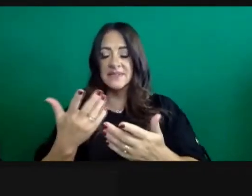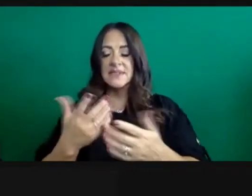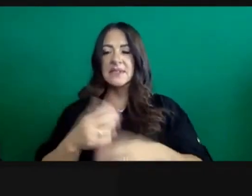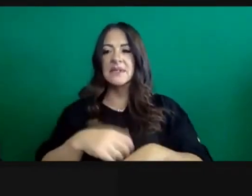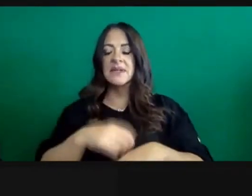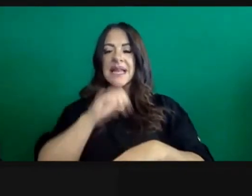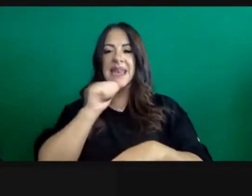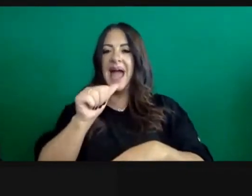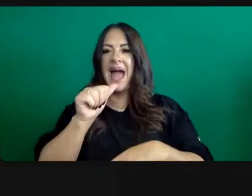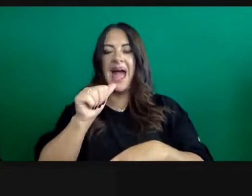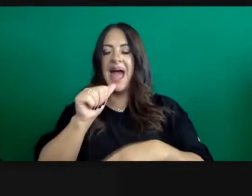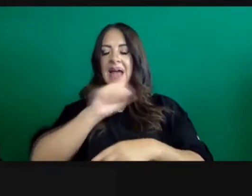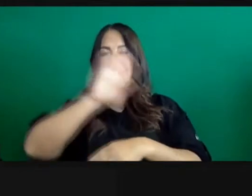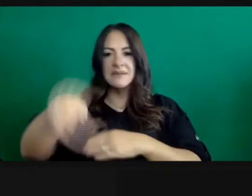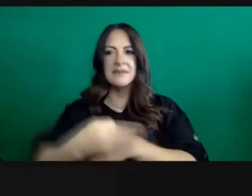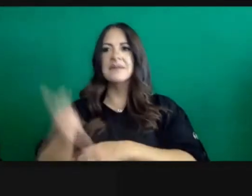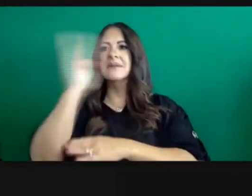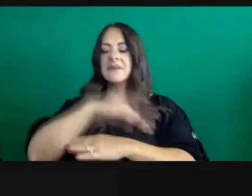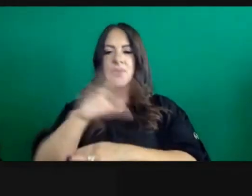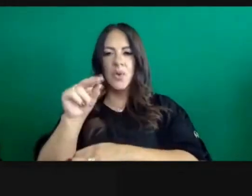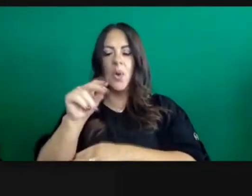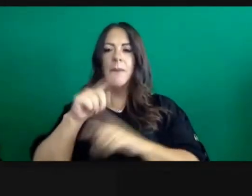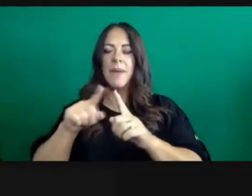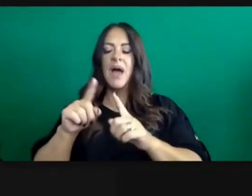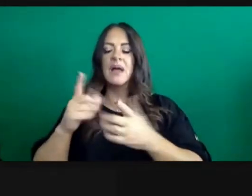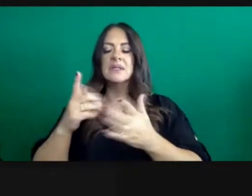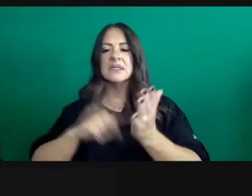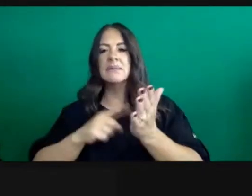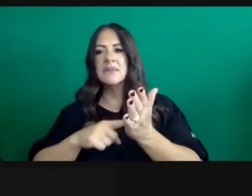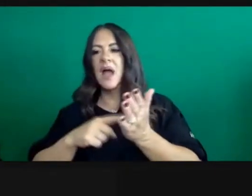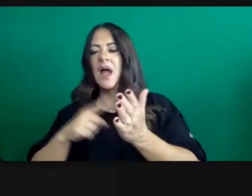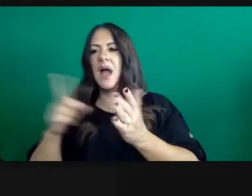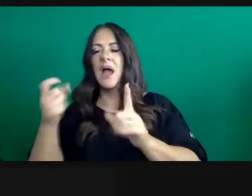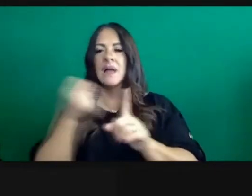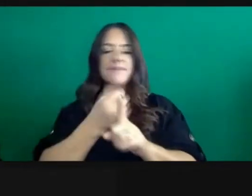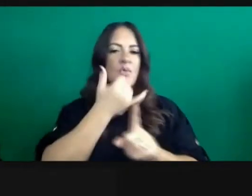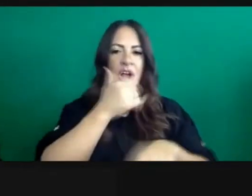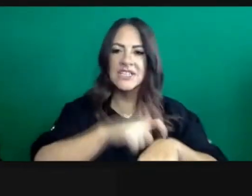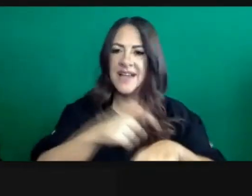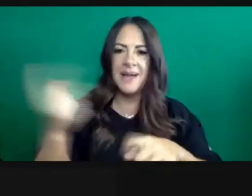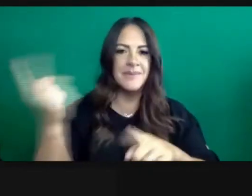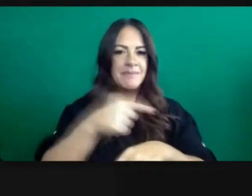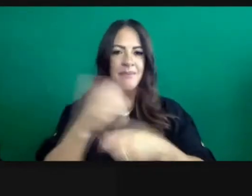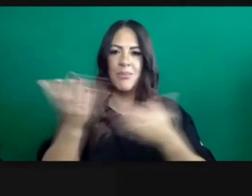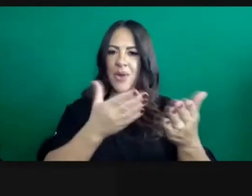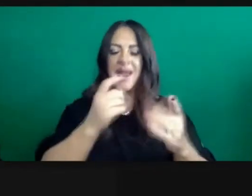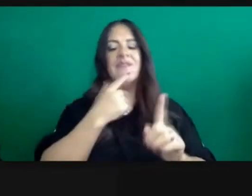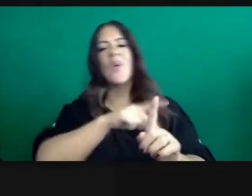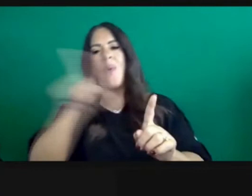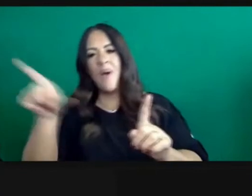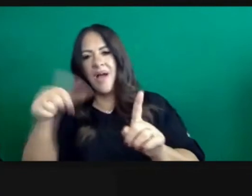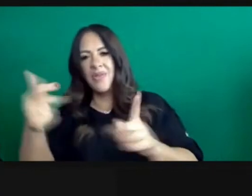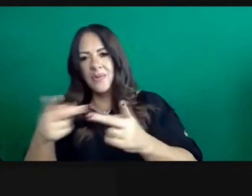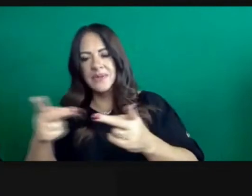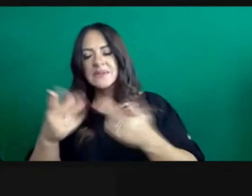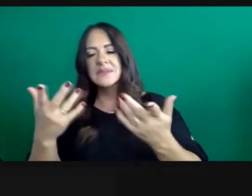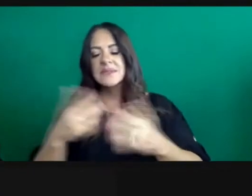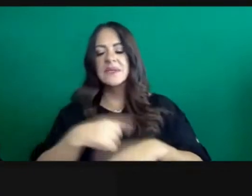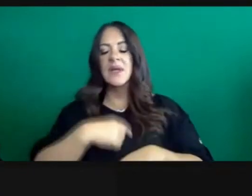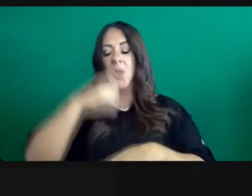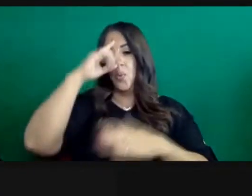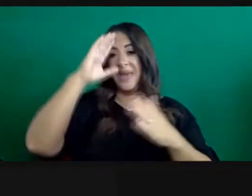that we need to continue to work to prepare for next holiday surge of cases